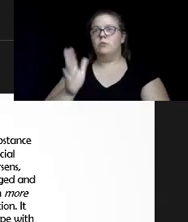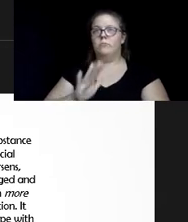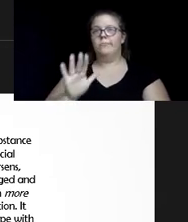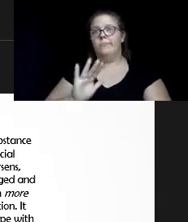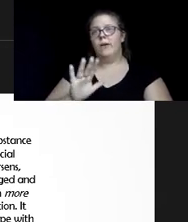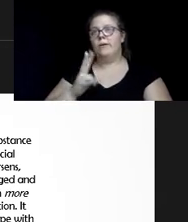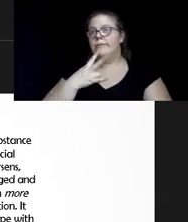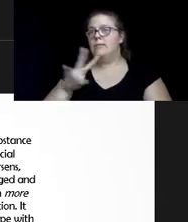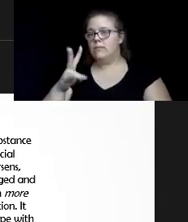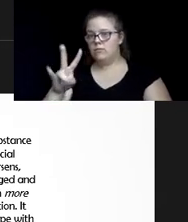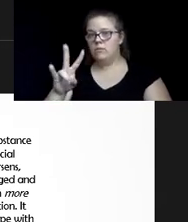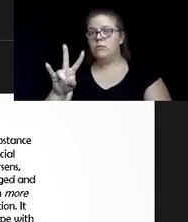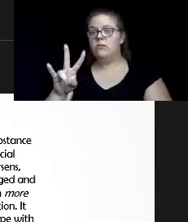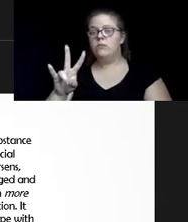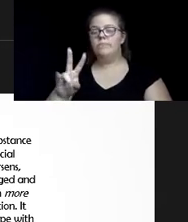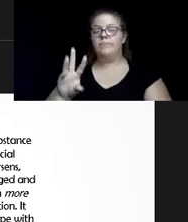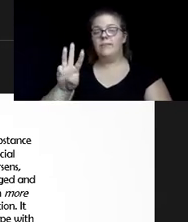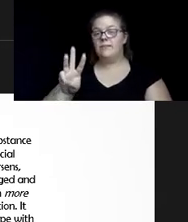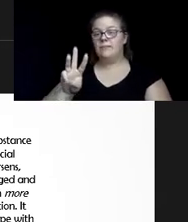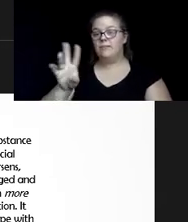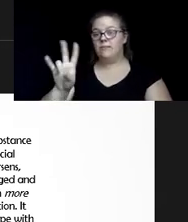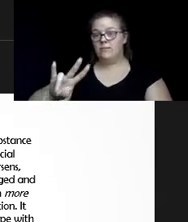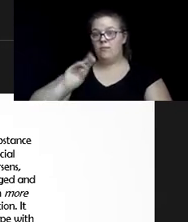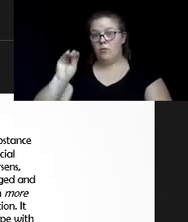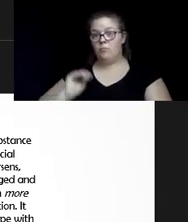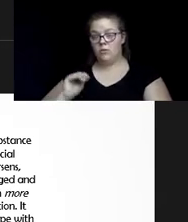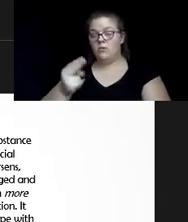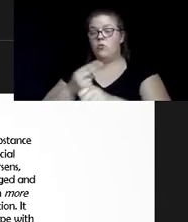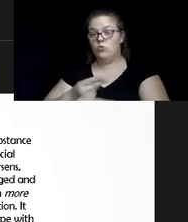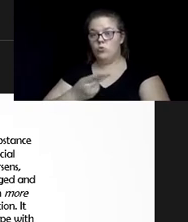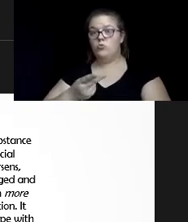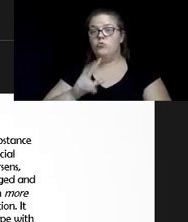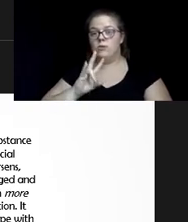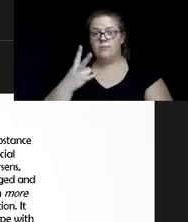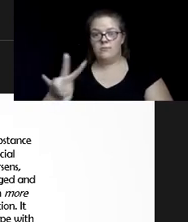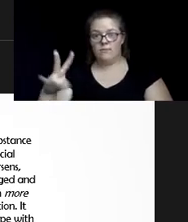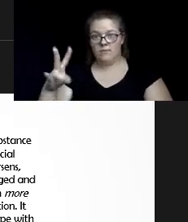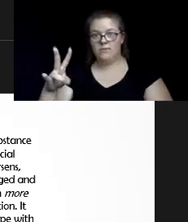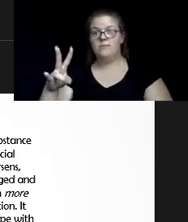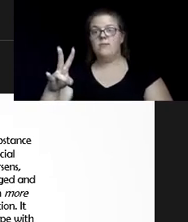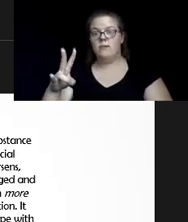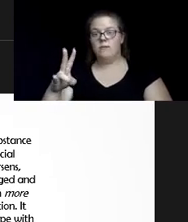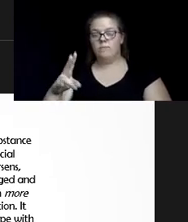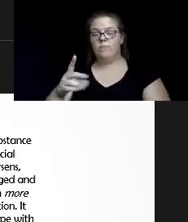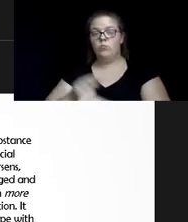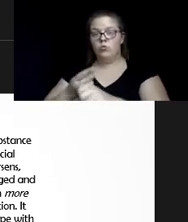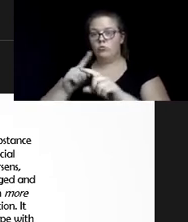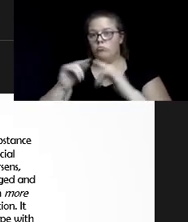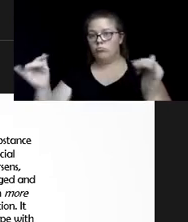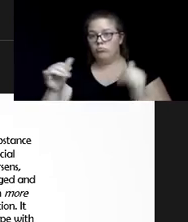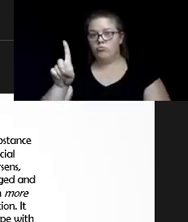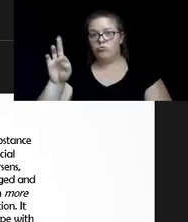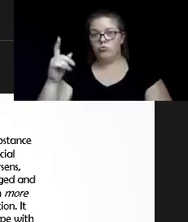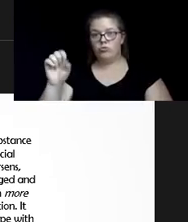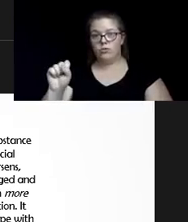17. 67% are started by the age of 17. 75%, 3 out of 4, have started using by